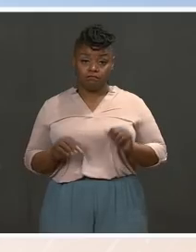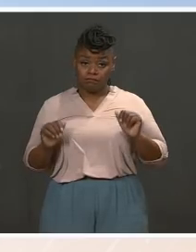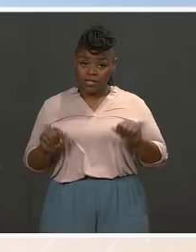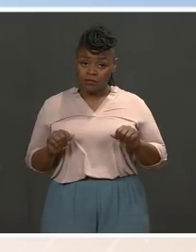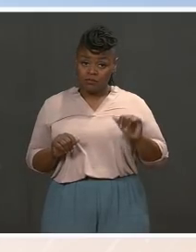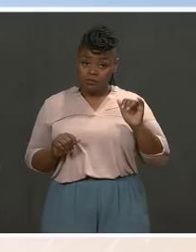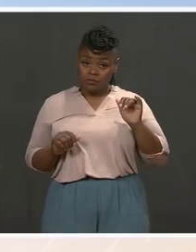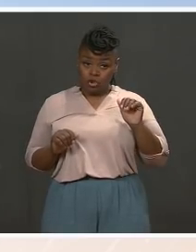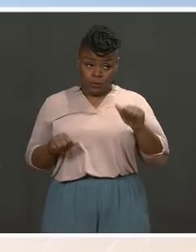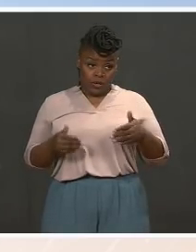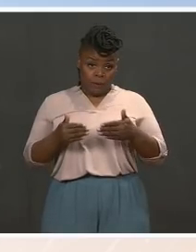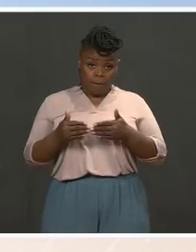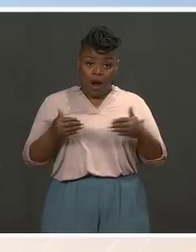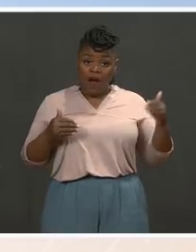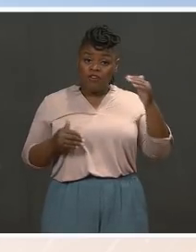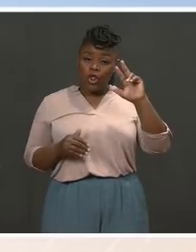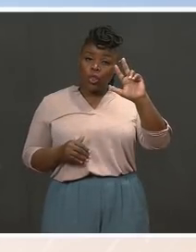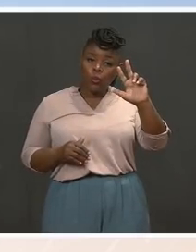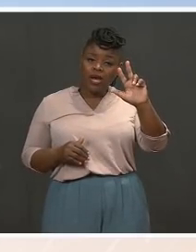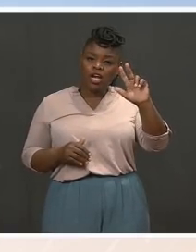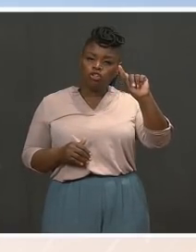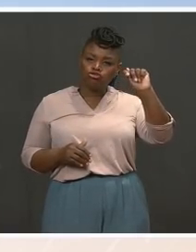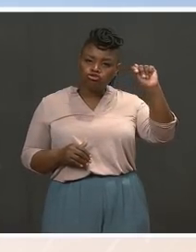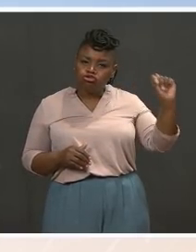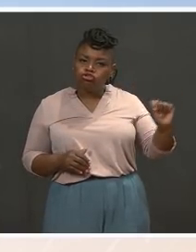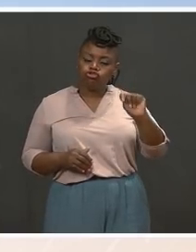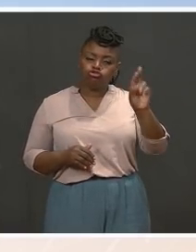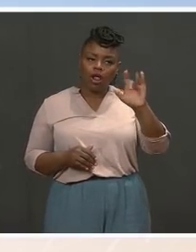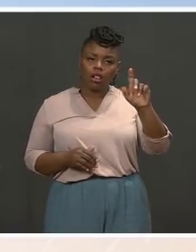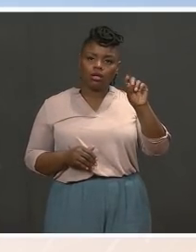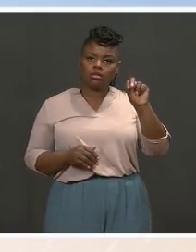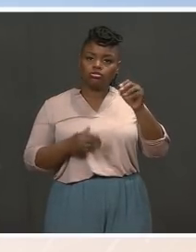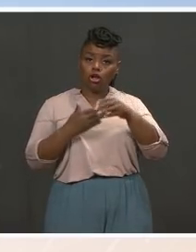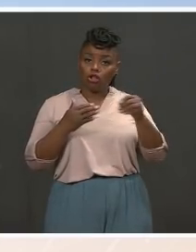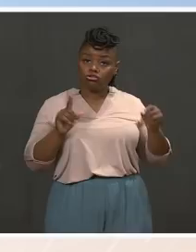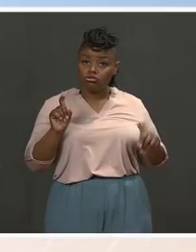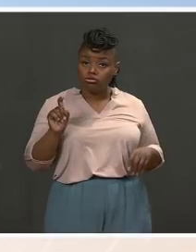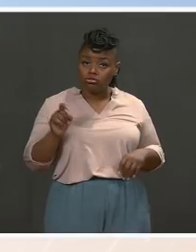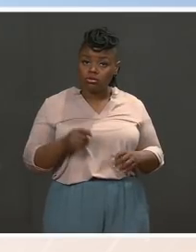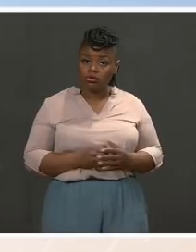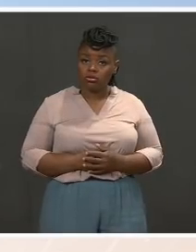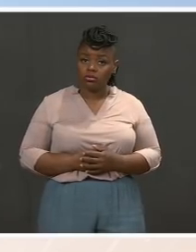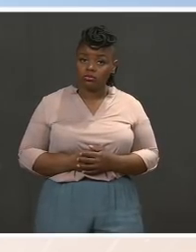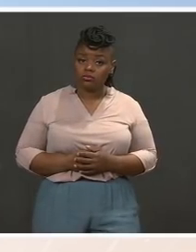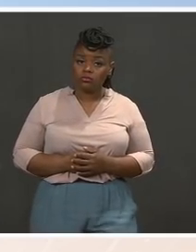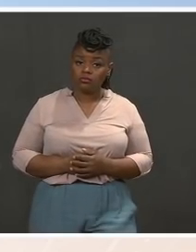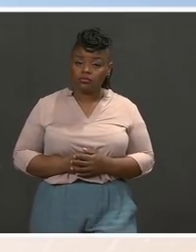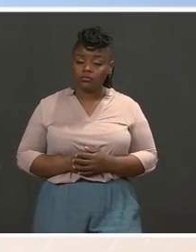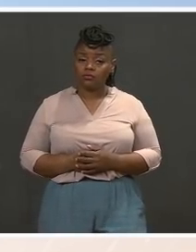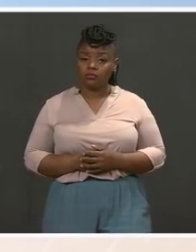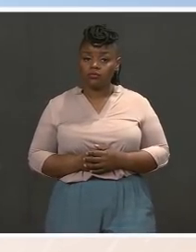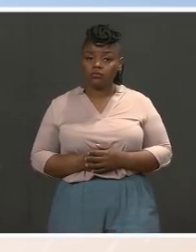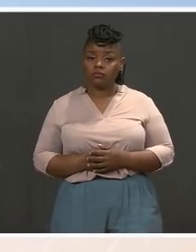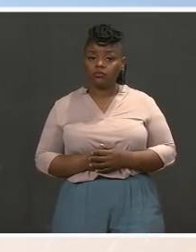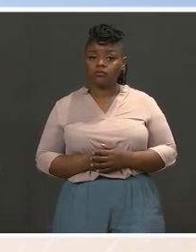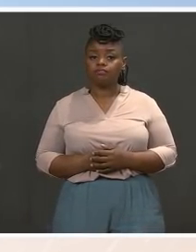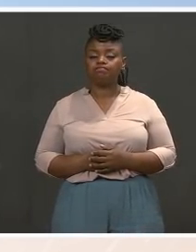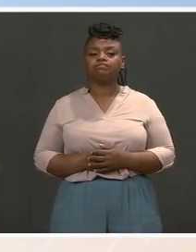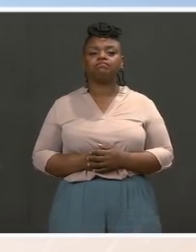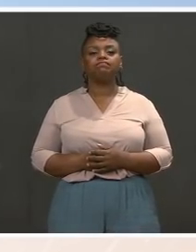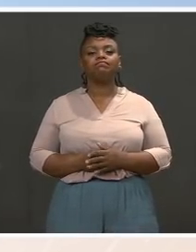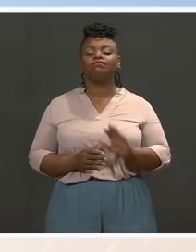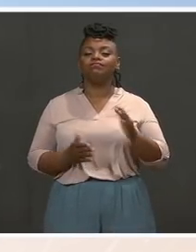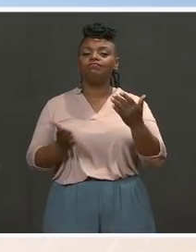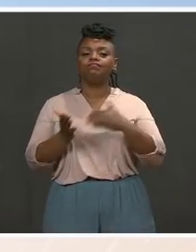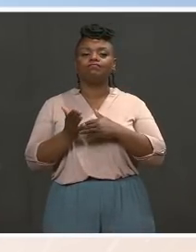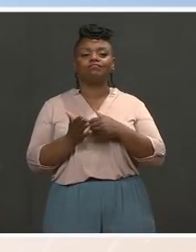is $3 trillion viewed as the cap, or it's certainly possible it could go even higher? MS. Well, again, I think what we're looking at is all of those components, as I just laid